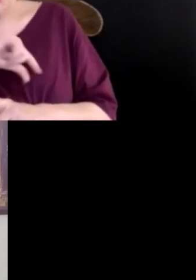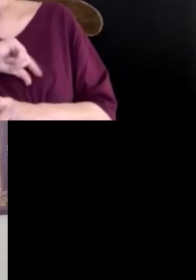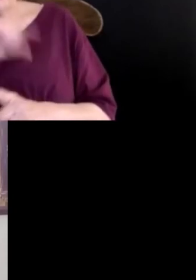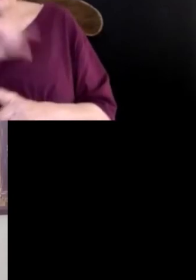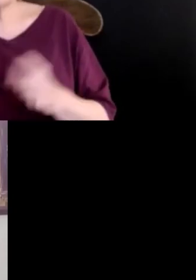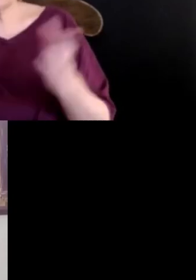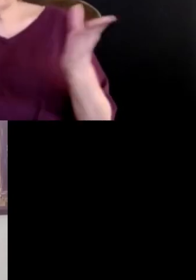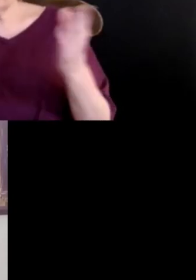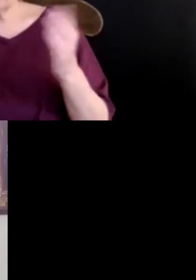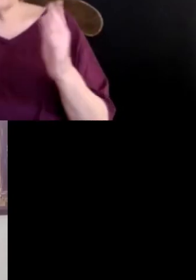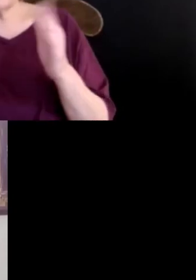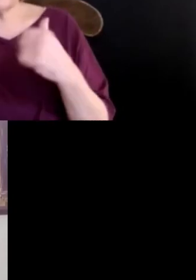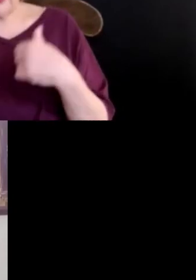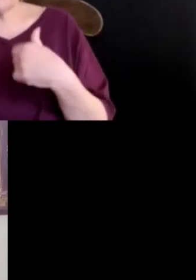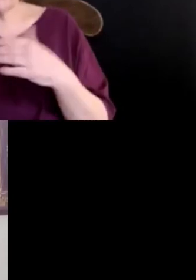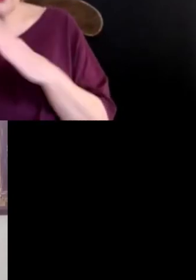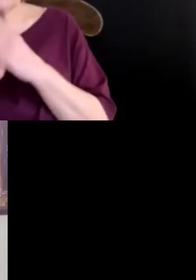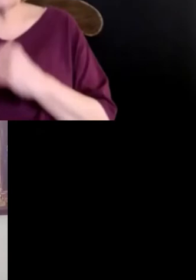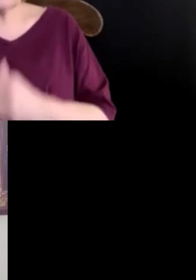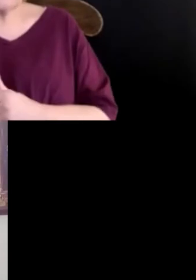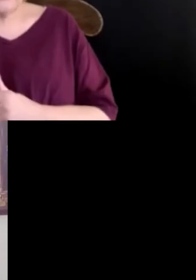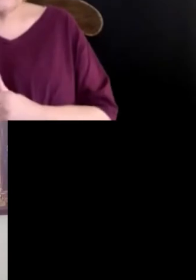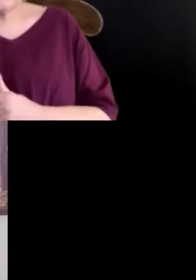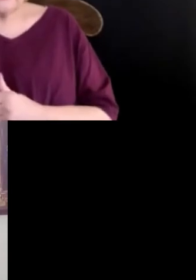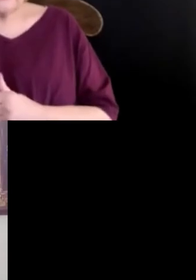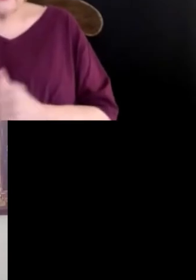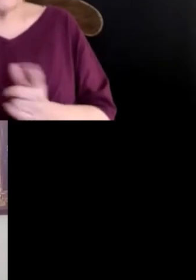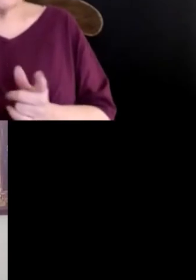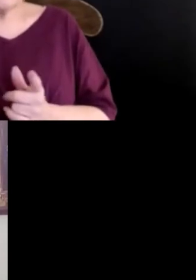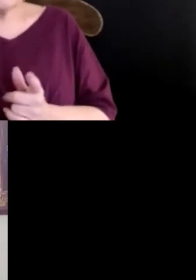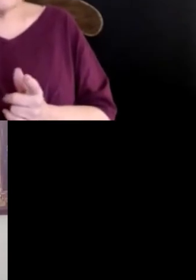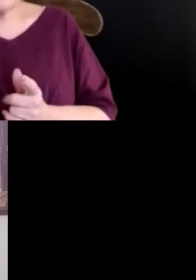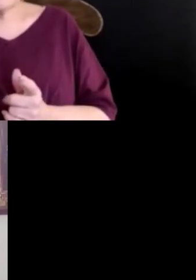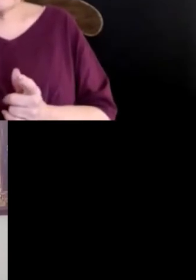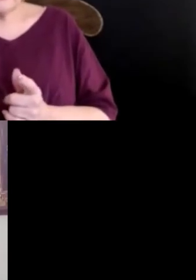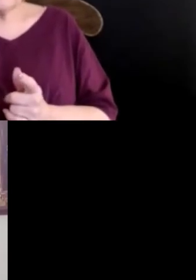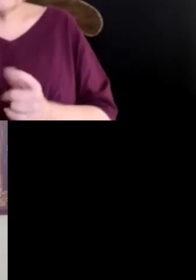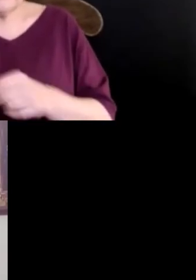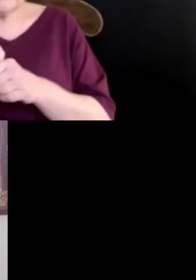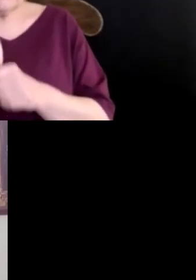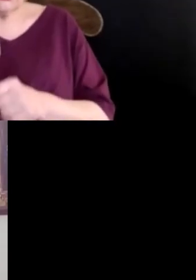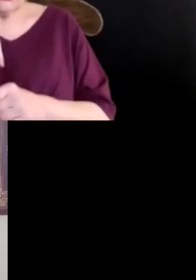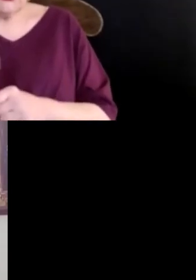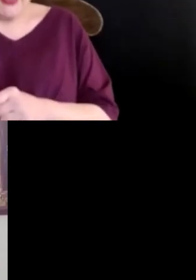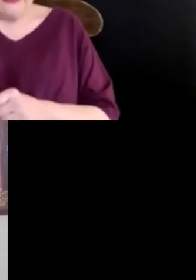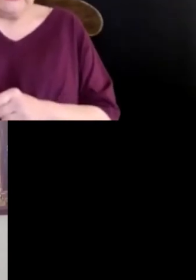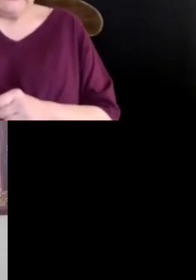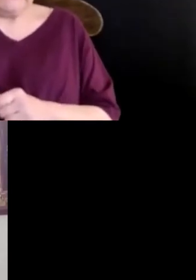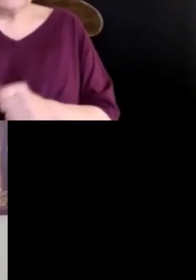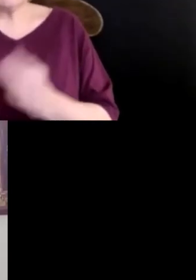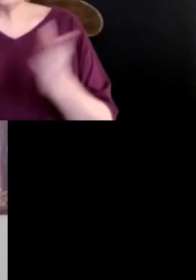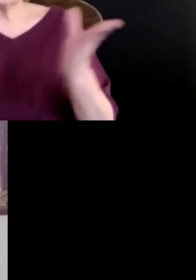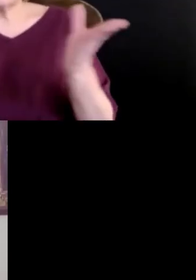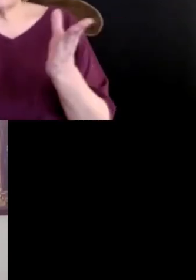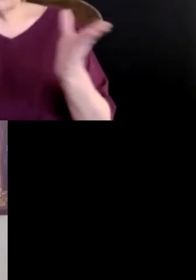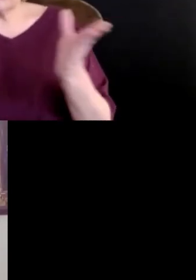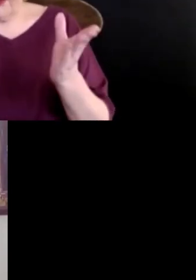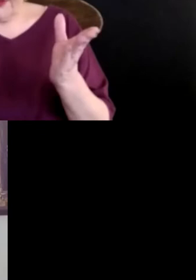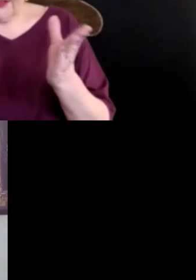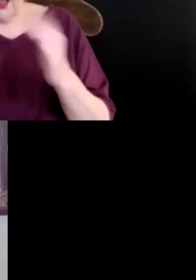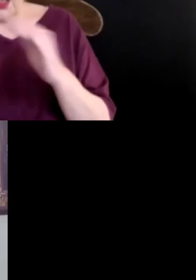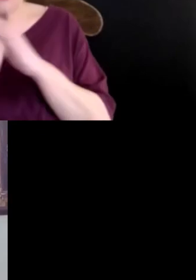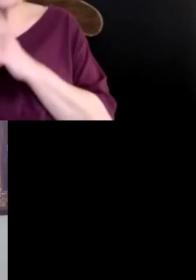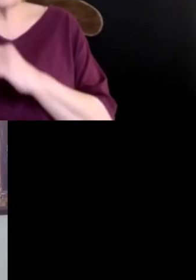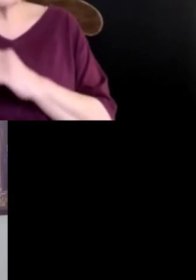under the Americans with Disabilities Act? And Sarah clarified for us in the Q&A box that service animals under the ADA